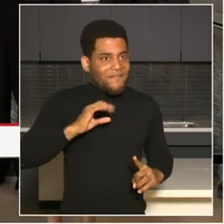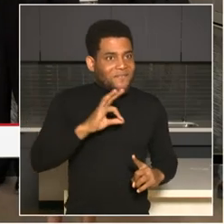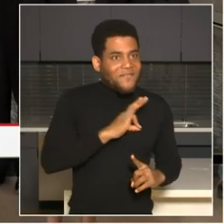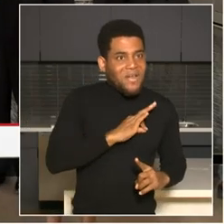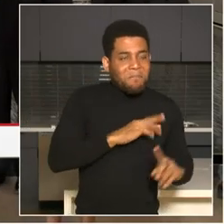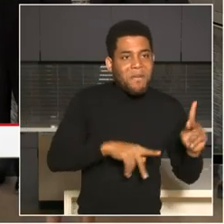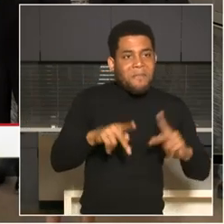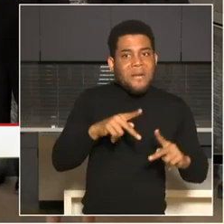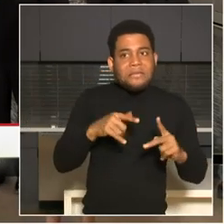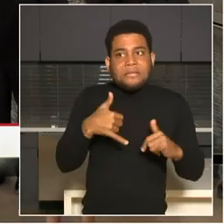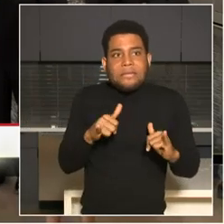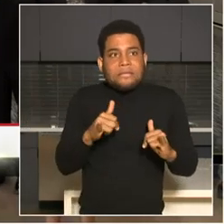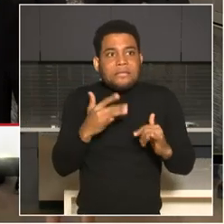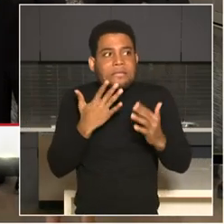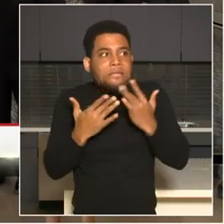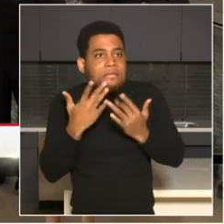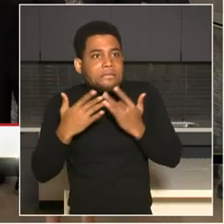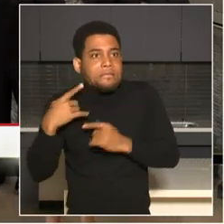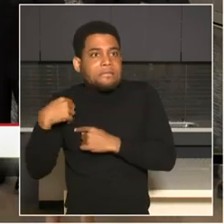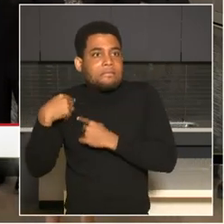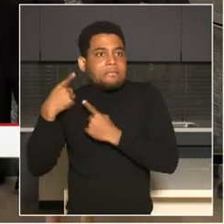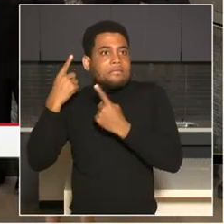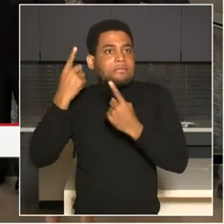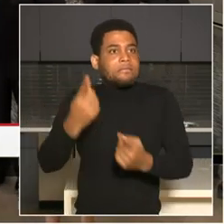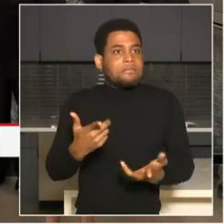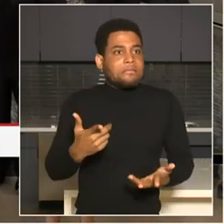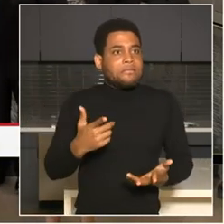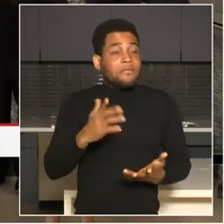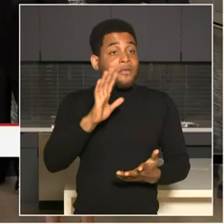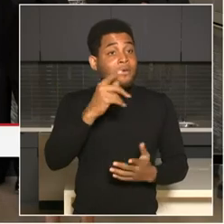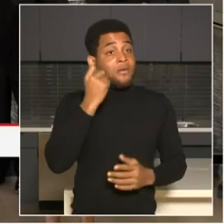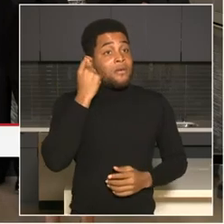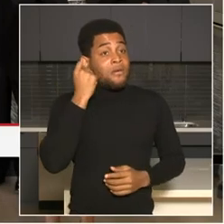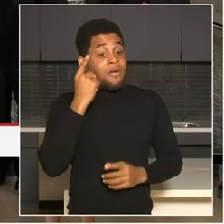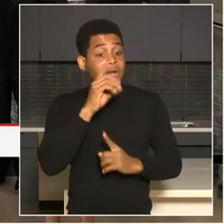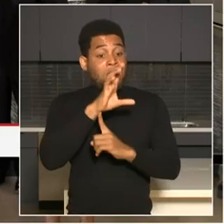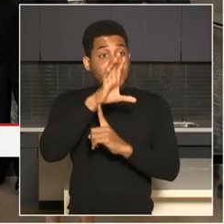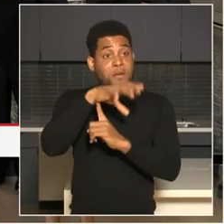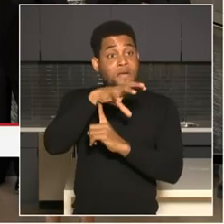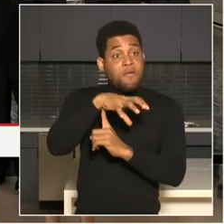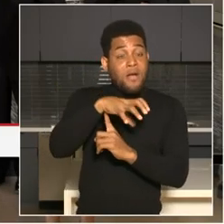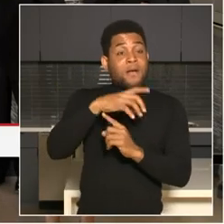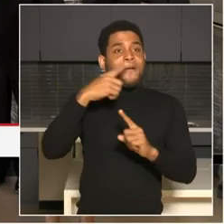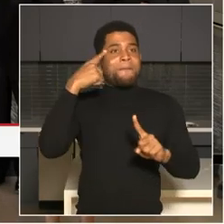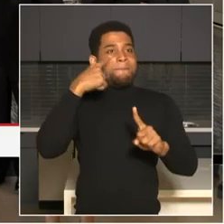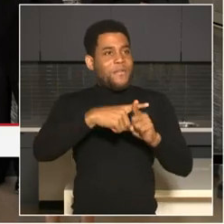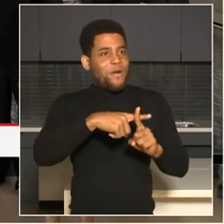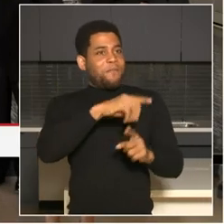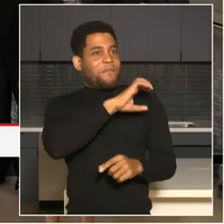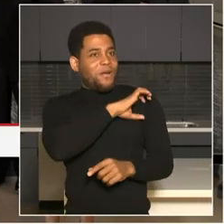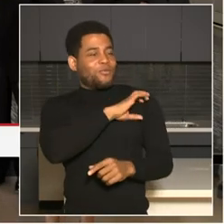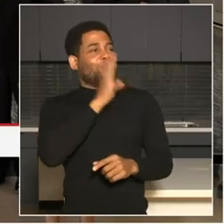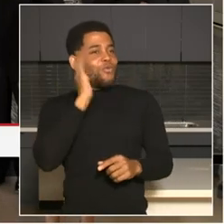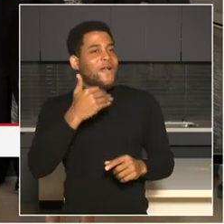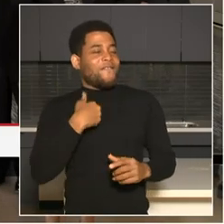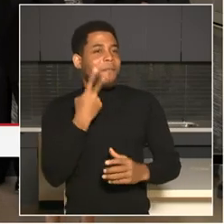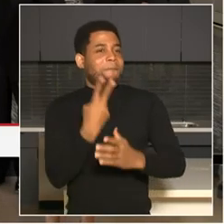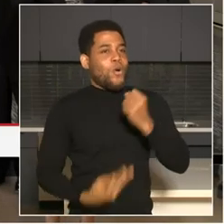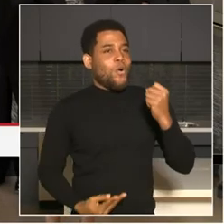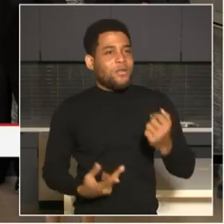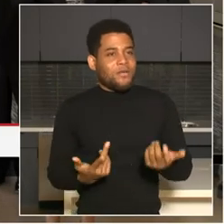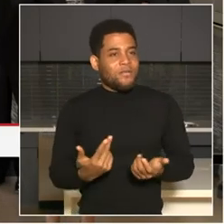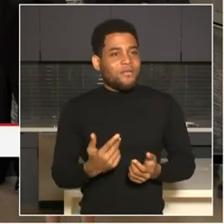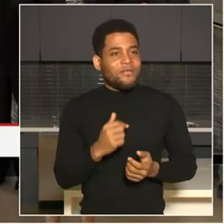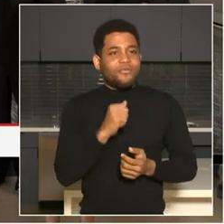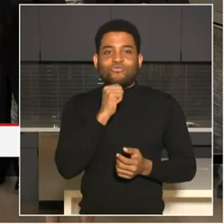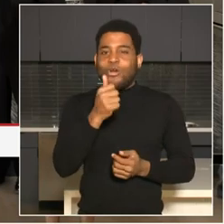years. So no camera will pre replace a live police officer. Uh, but it does enhance, um, the,